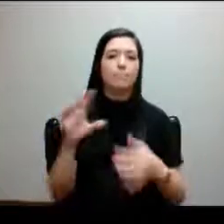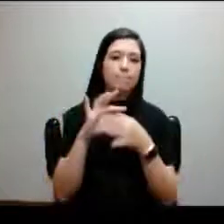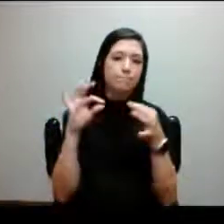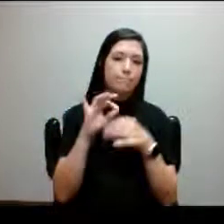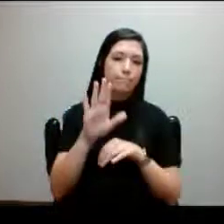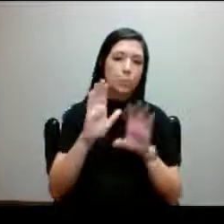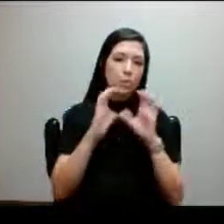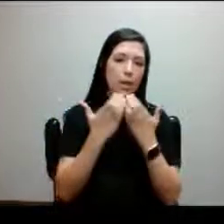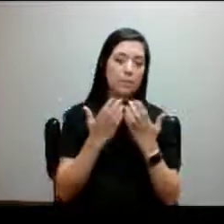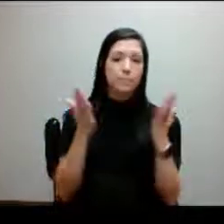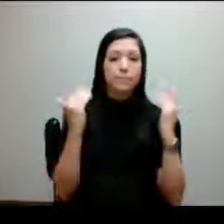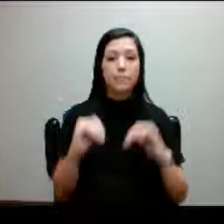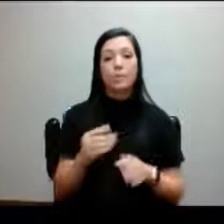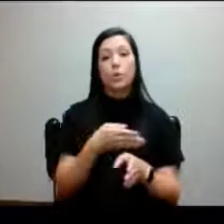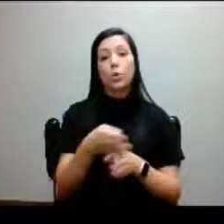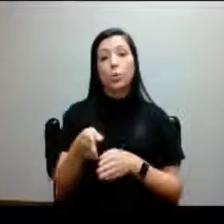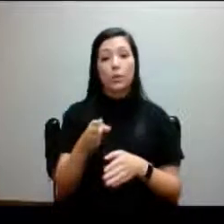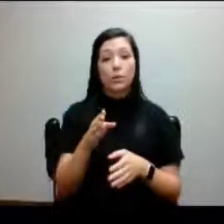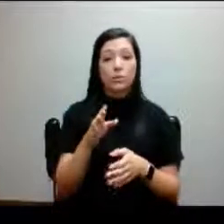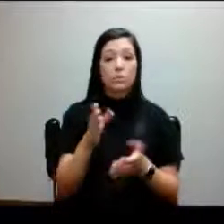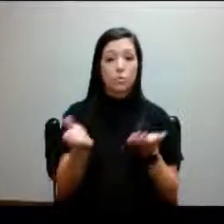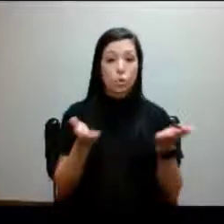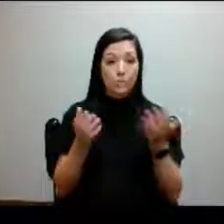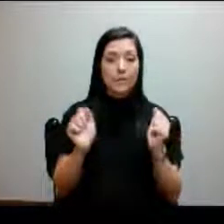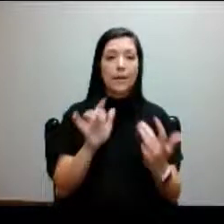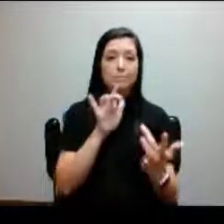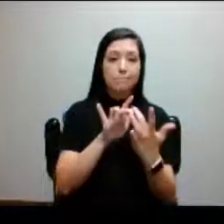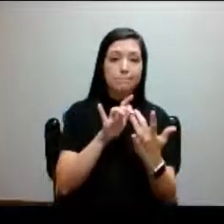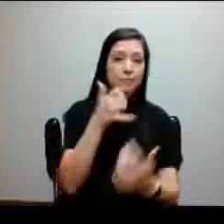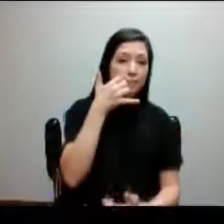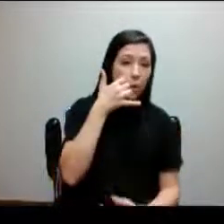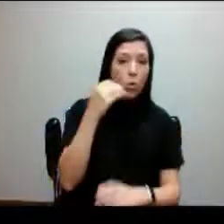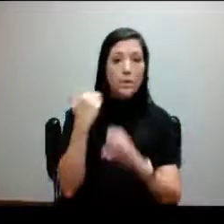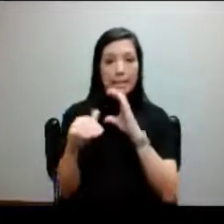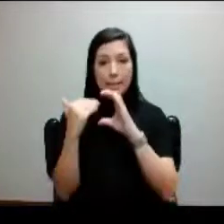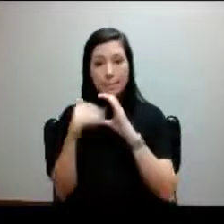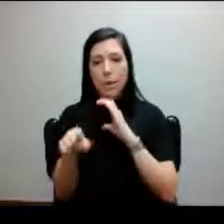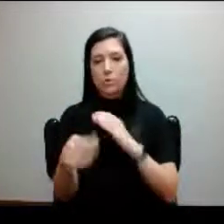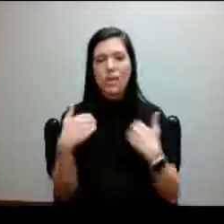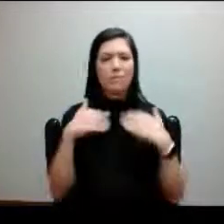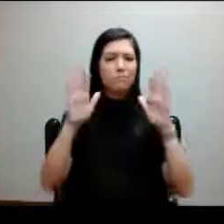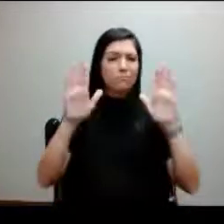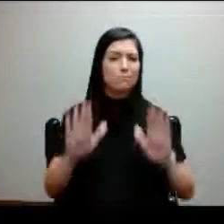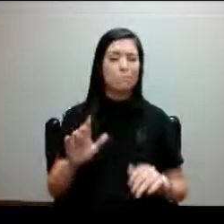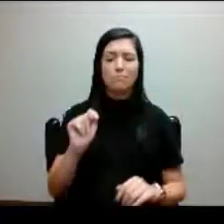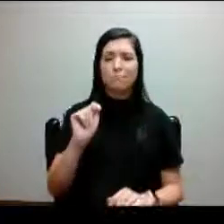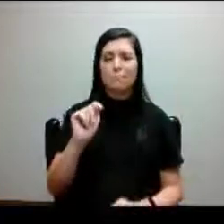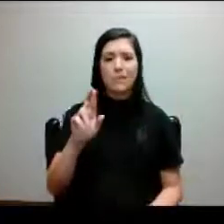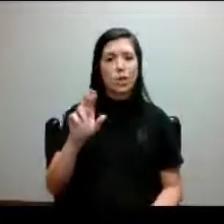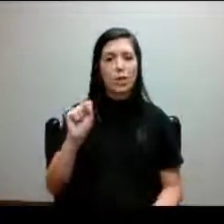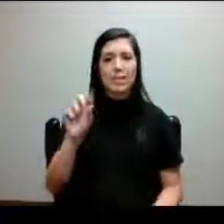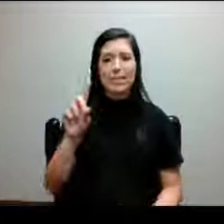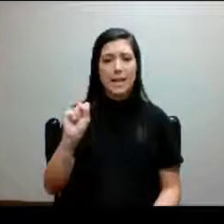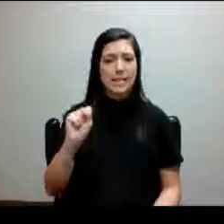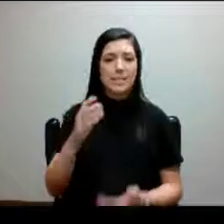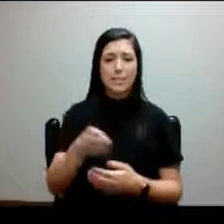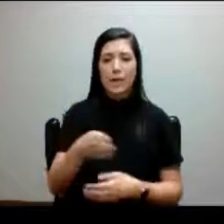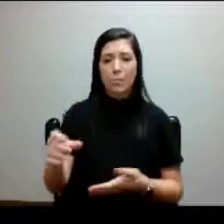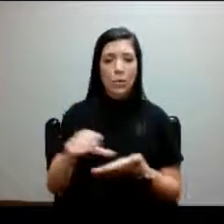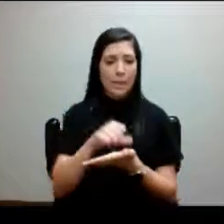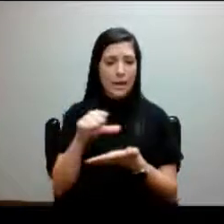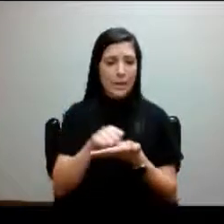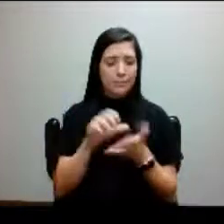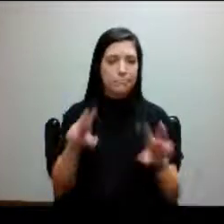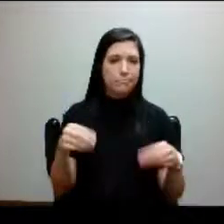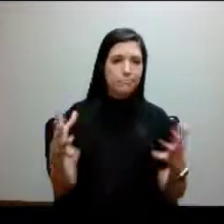Services staff can be reached by phone and email. They've got a terrific TRSDS Blackboard page that also offers a variety